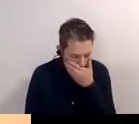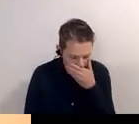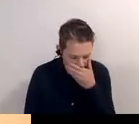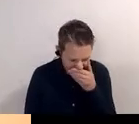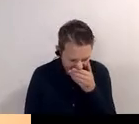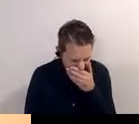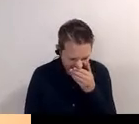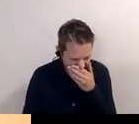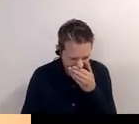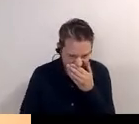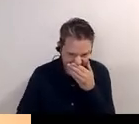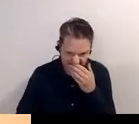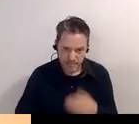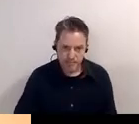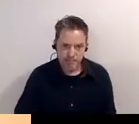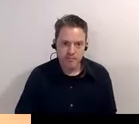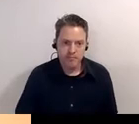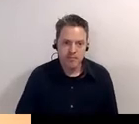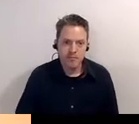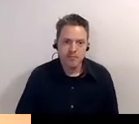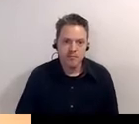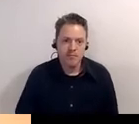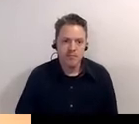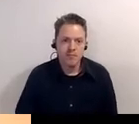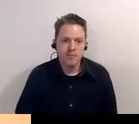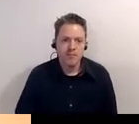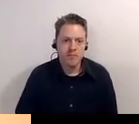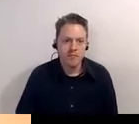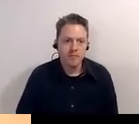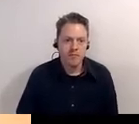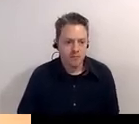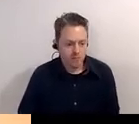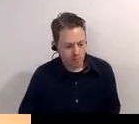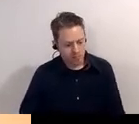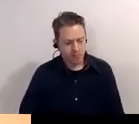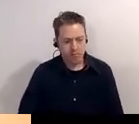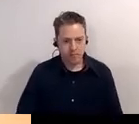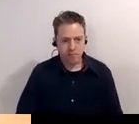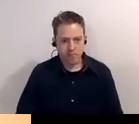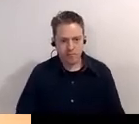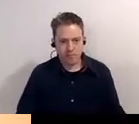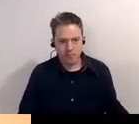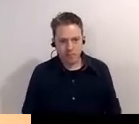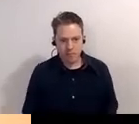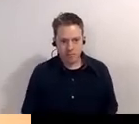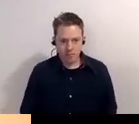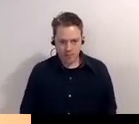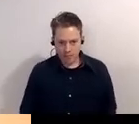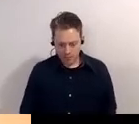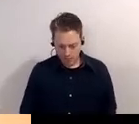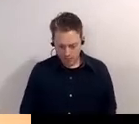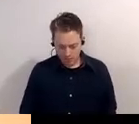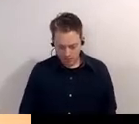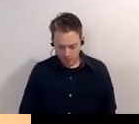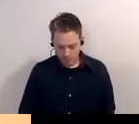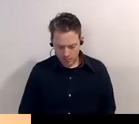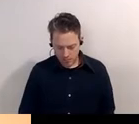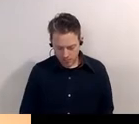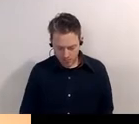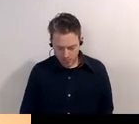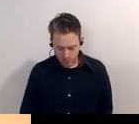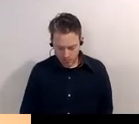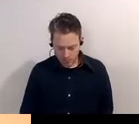if you're standing right here you're looking at probably the most famous instagram star of durham and that is major the bull